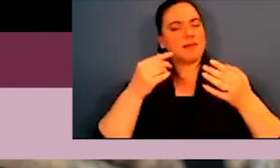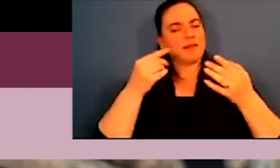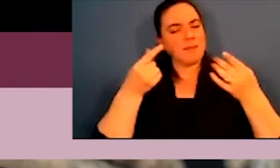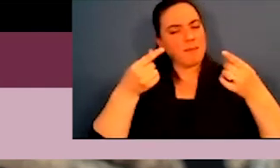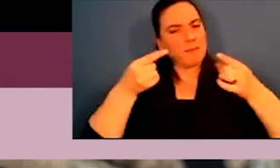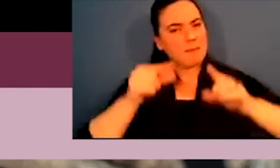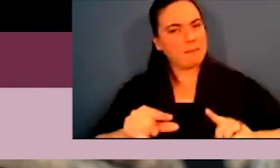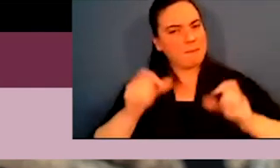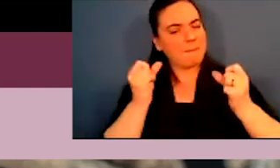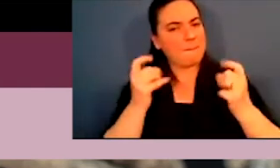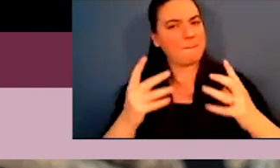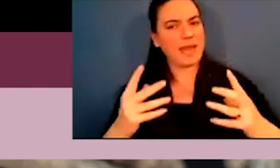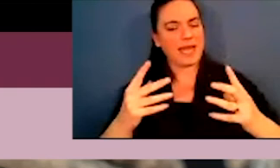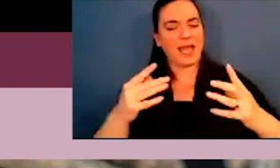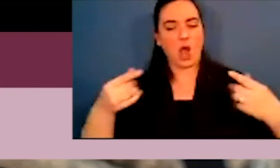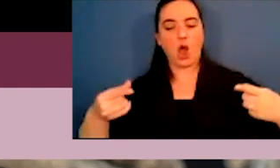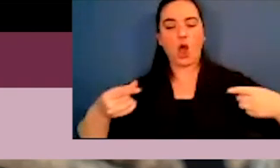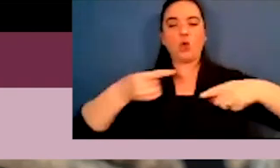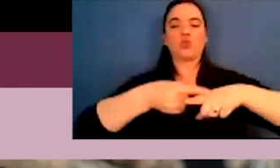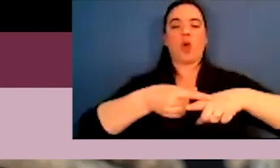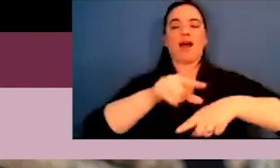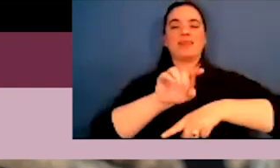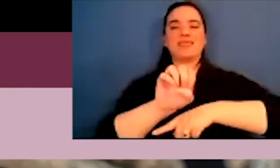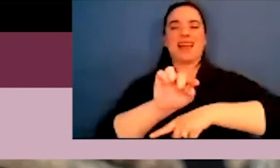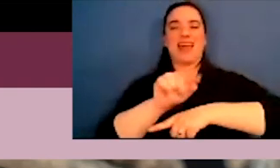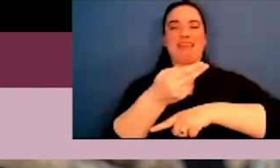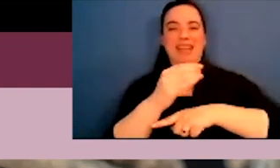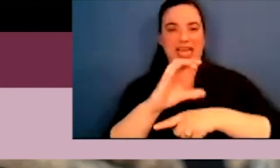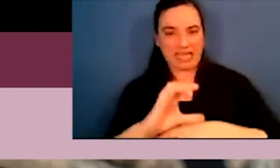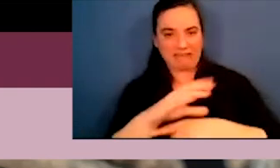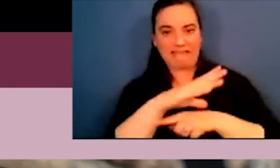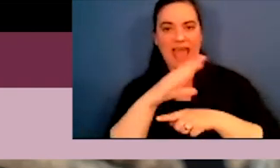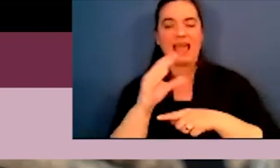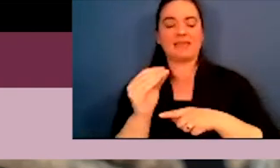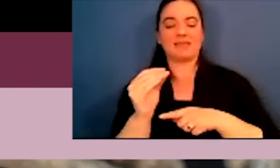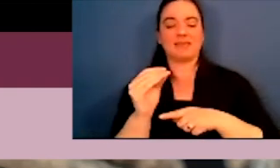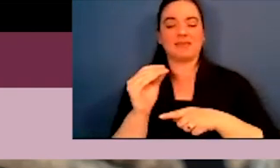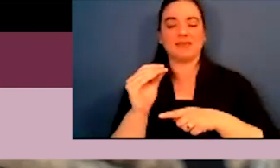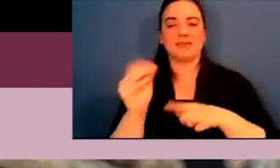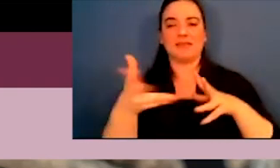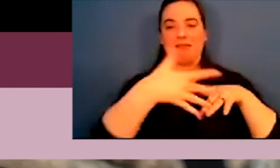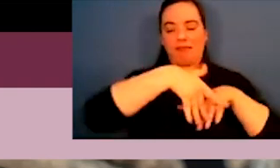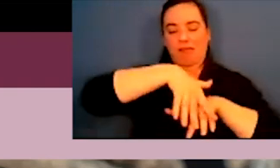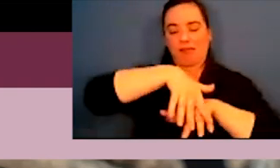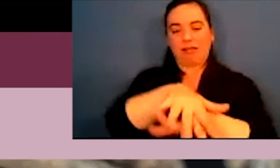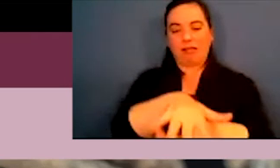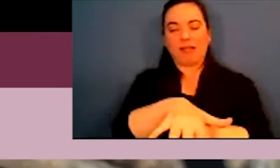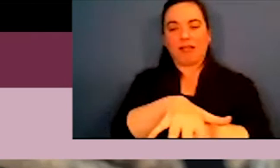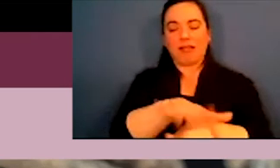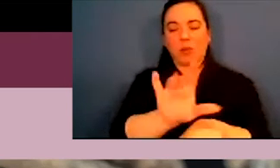ethnic, just a lot of assimilation through,